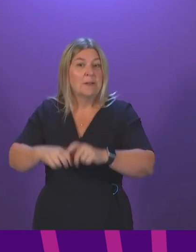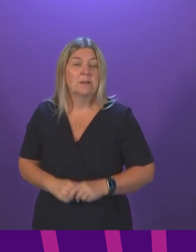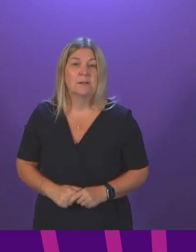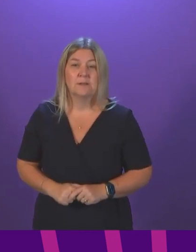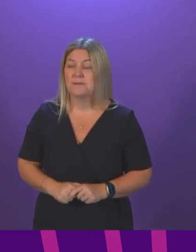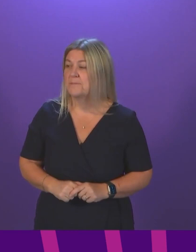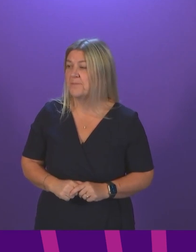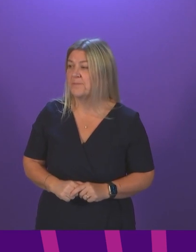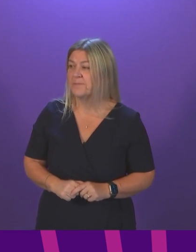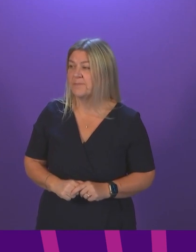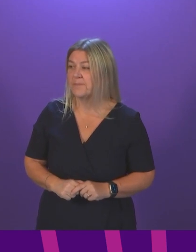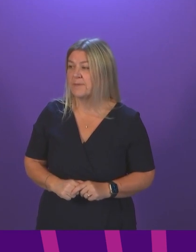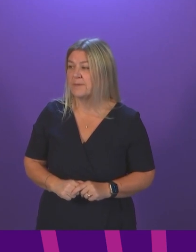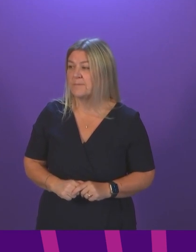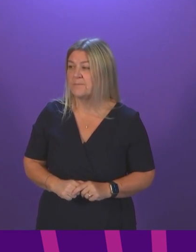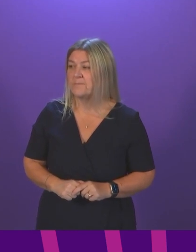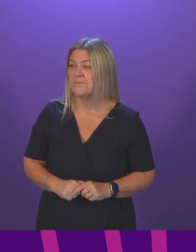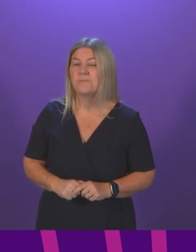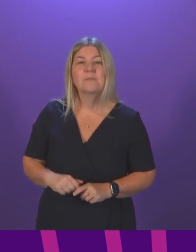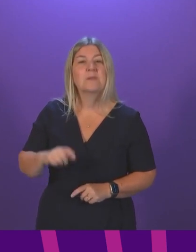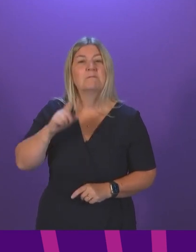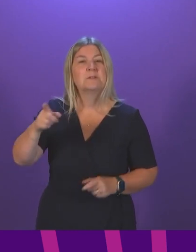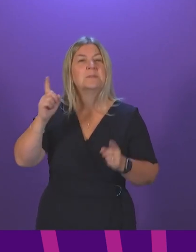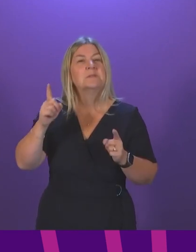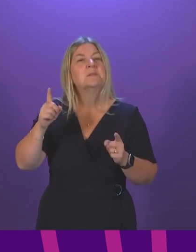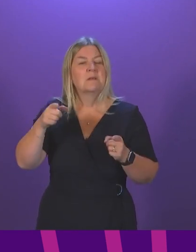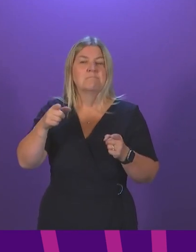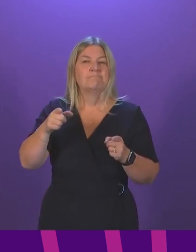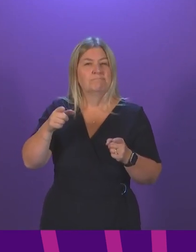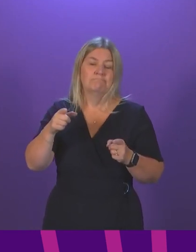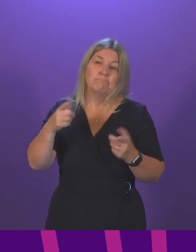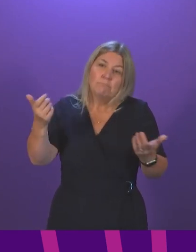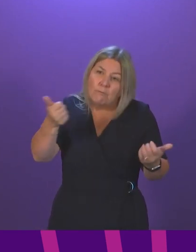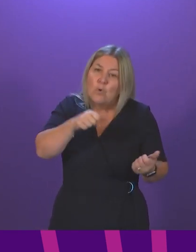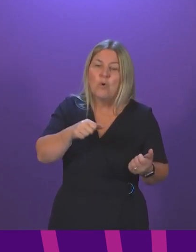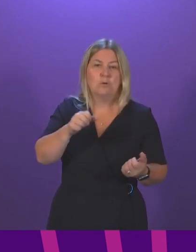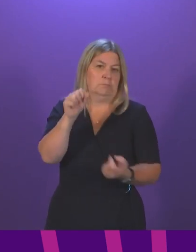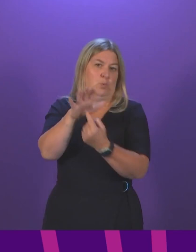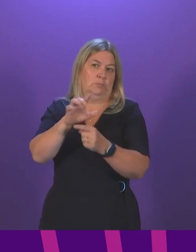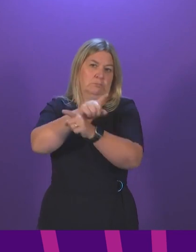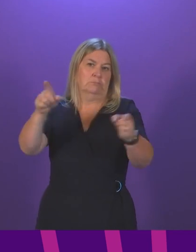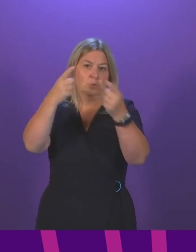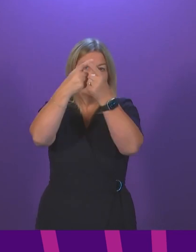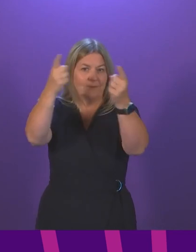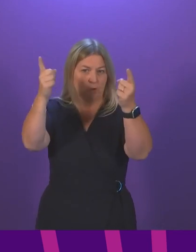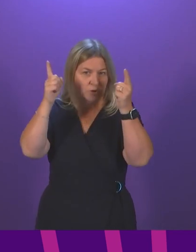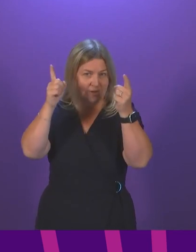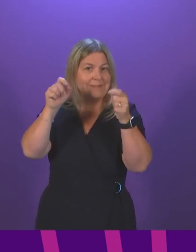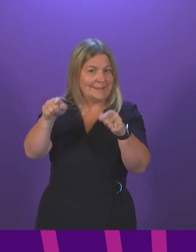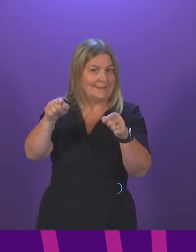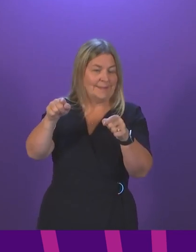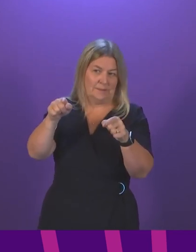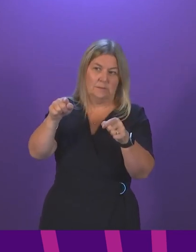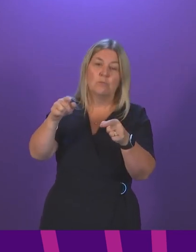The Prime are obviously matters for universities, which of course are substantially government-funded but independent